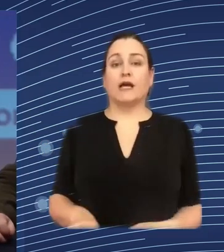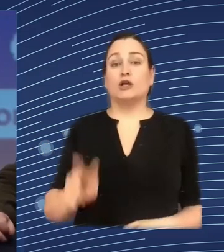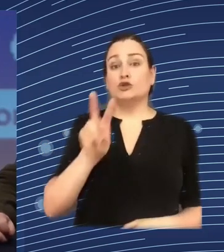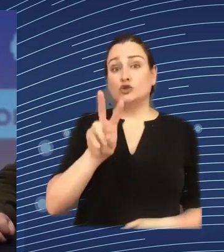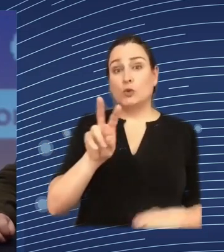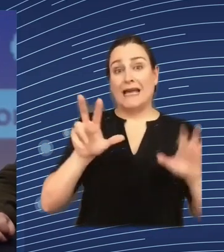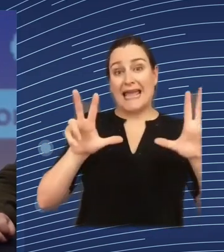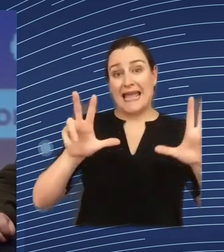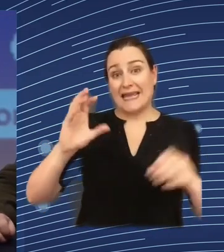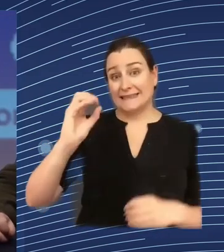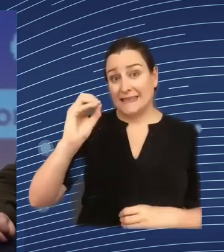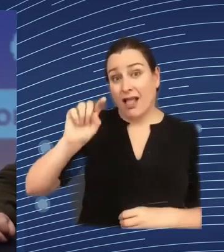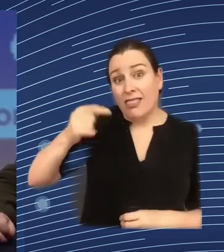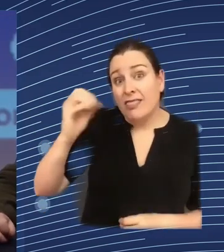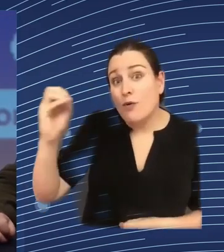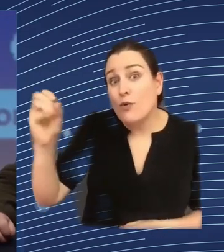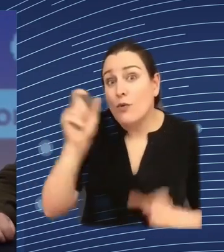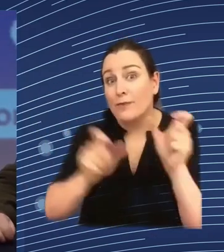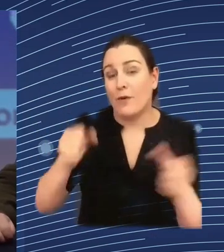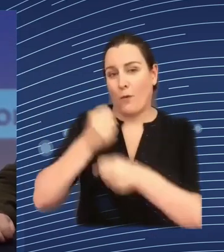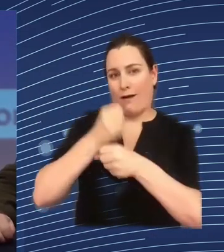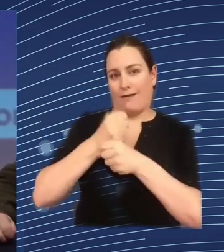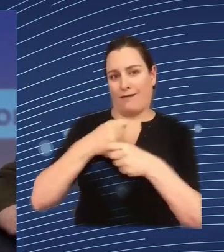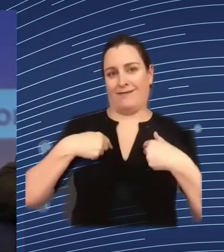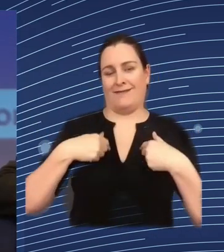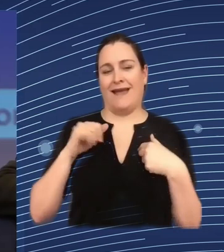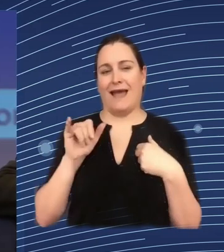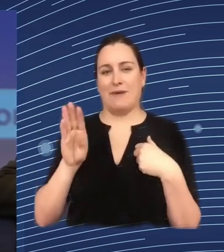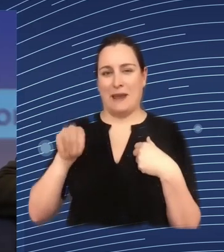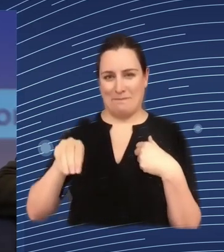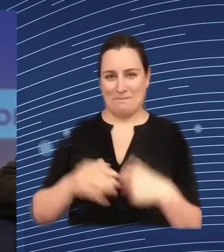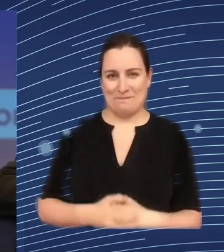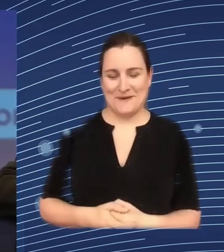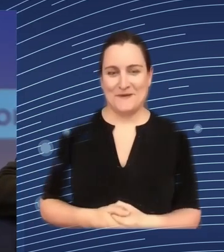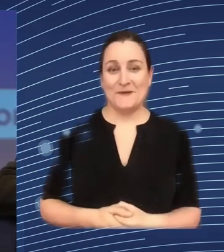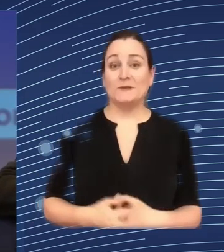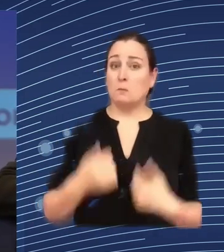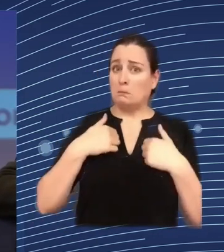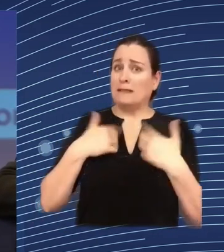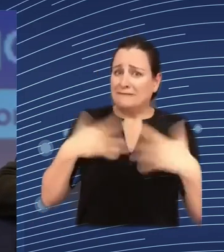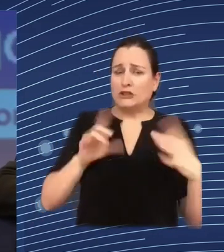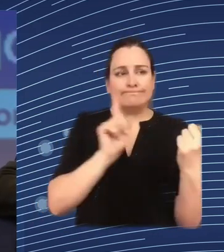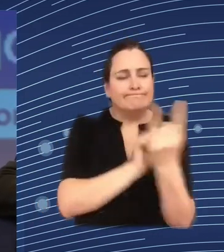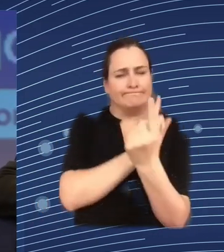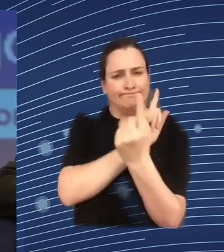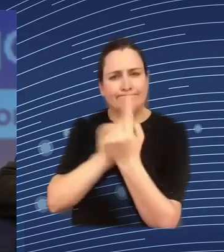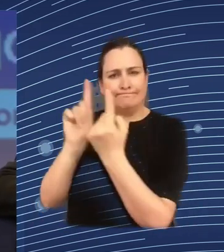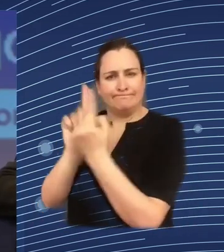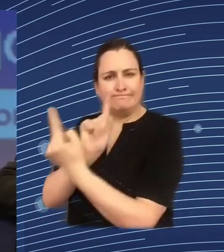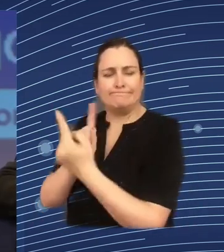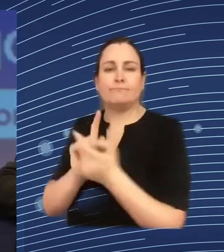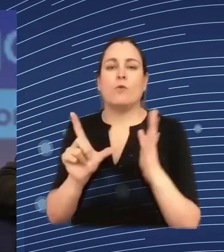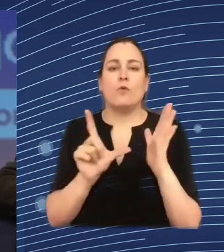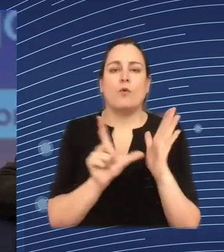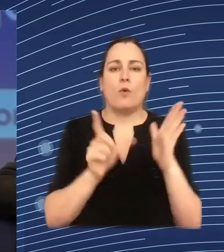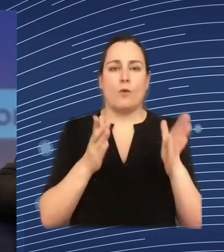we run the technology data and AI I've got to know a lot of lawyers in the last kind of few months and years because they're the people that work with